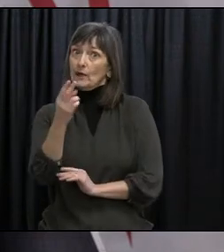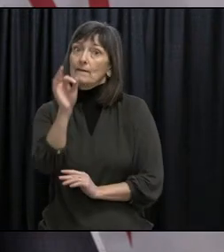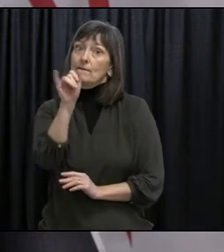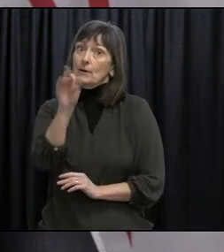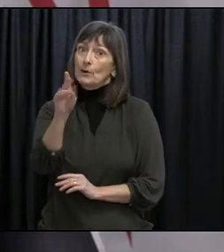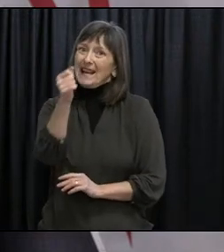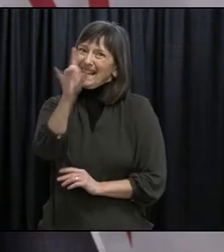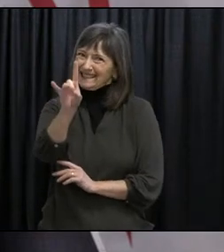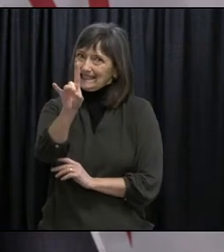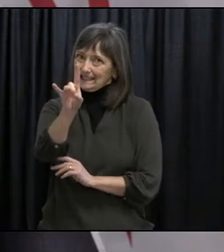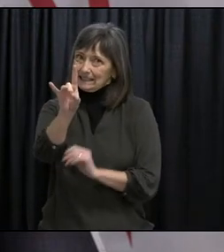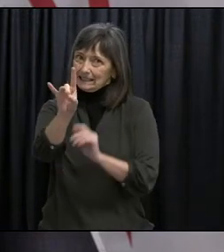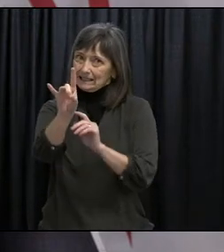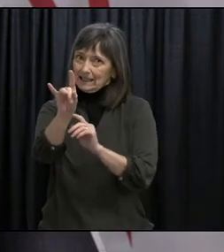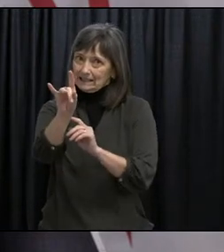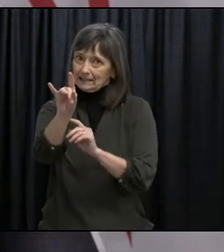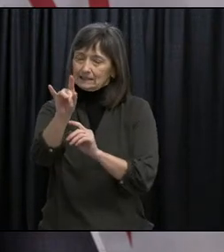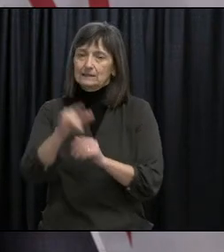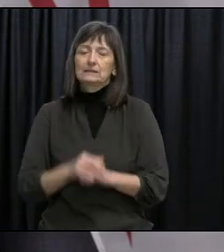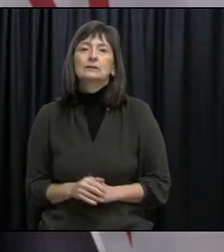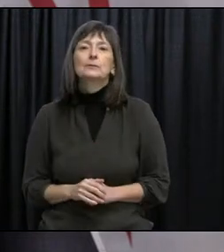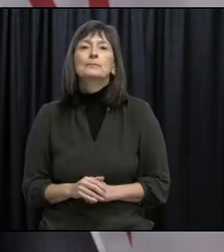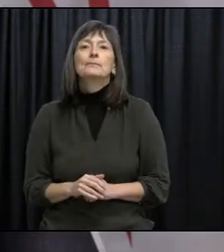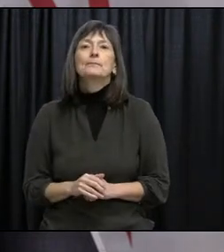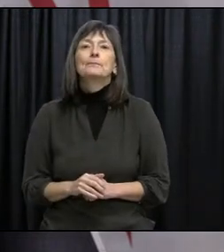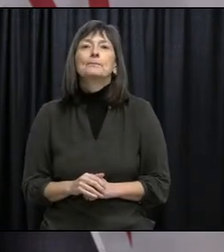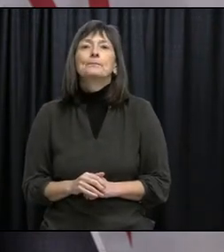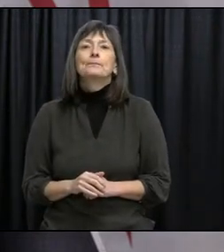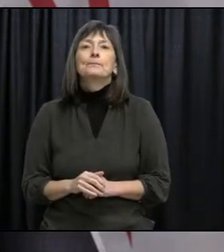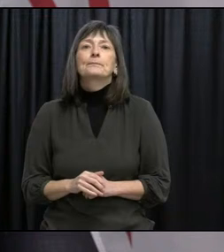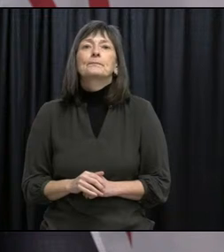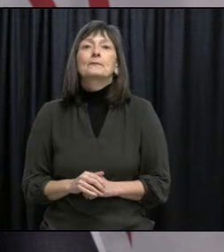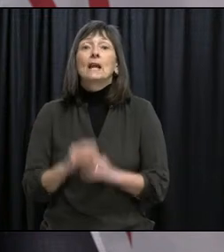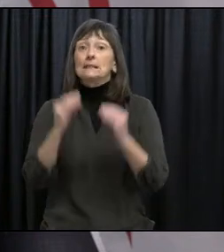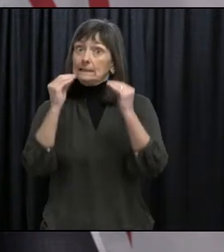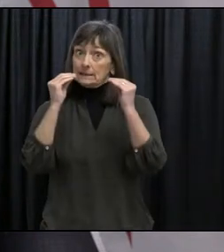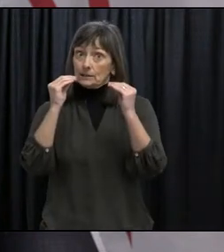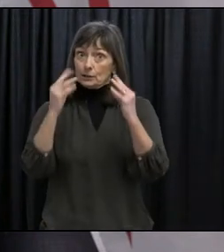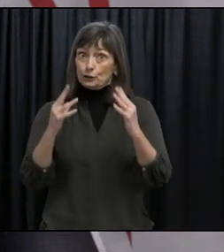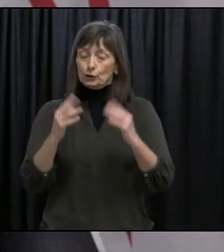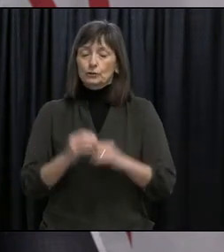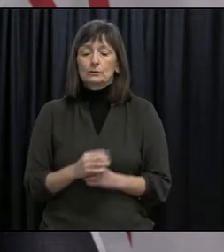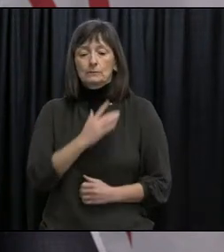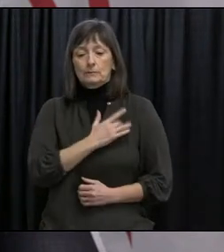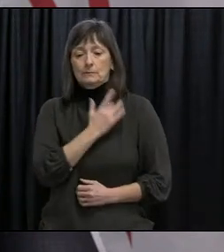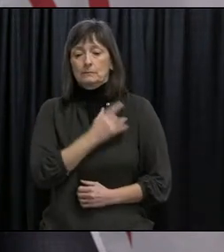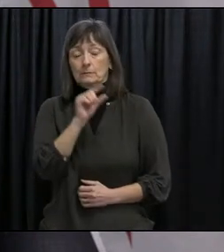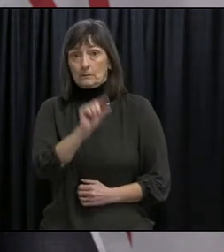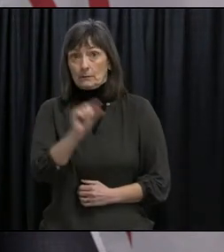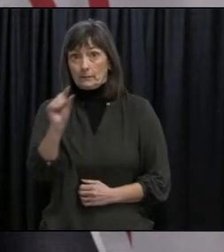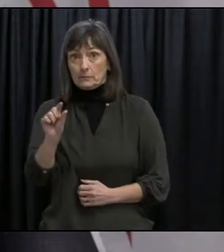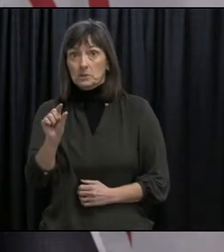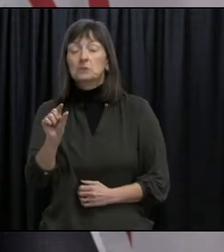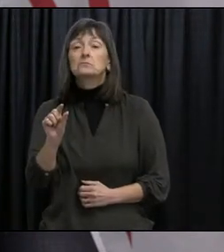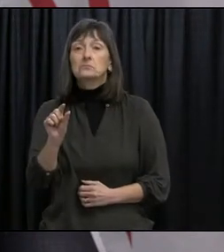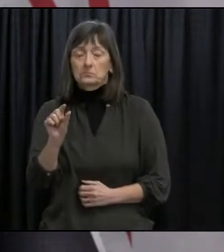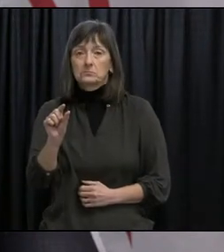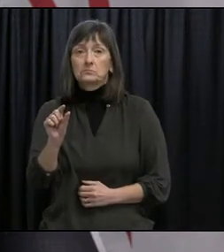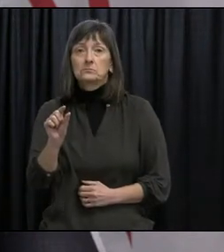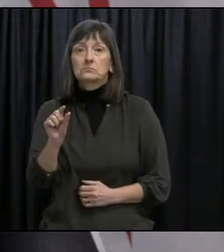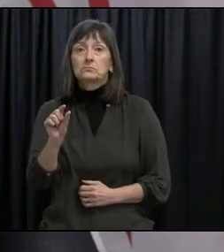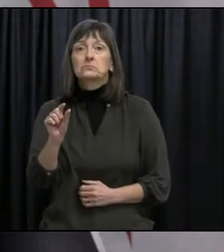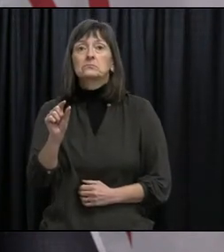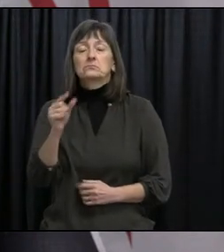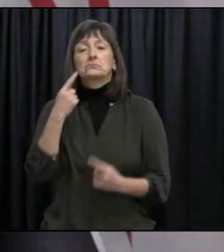With respect to teachers, the provincial government has deemed the provision of